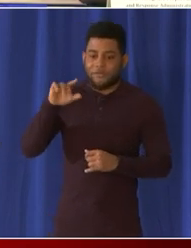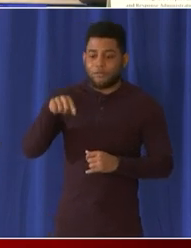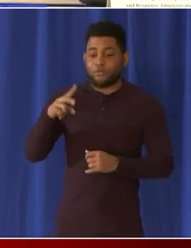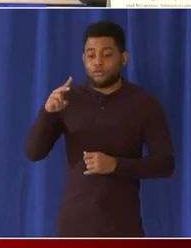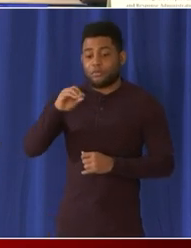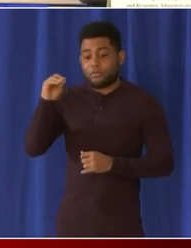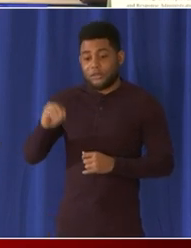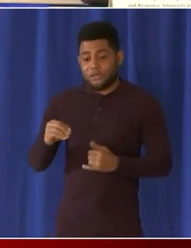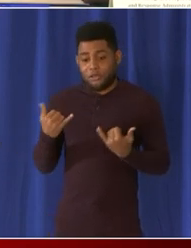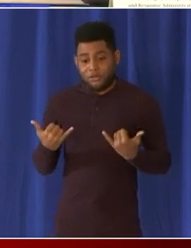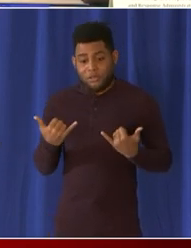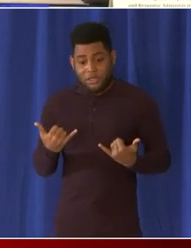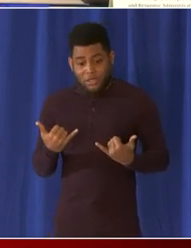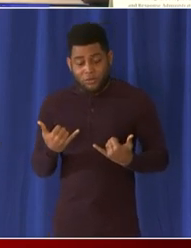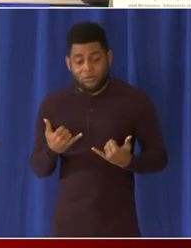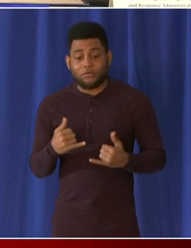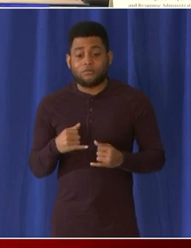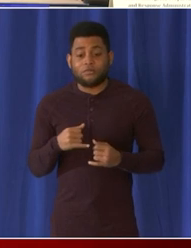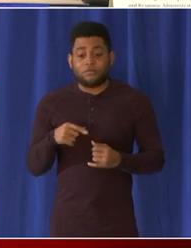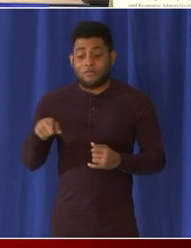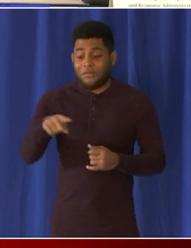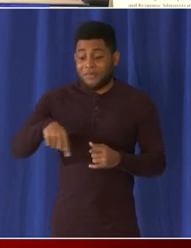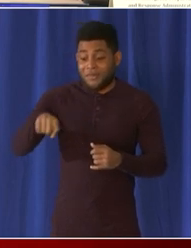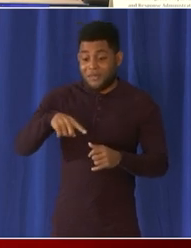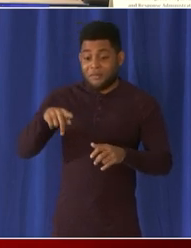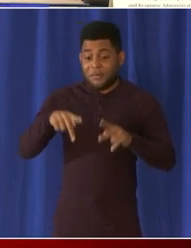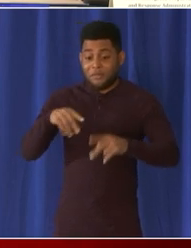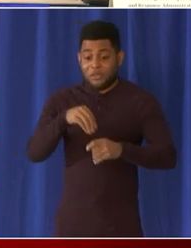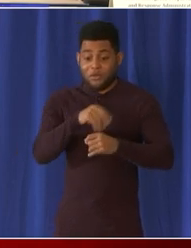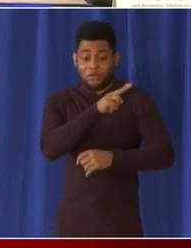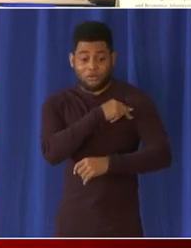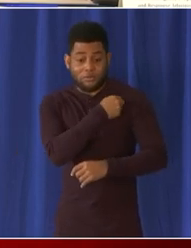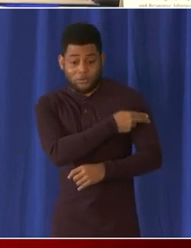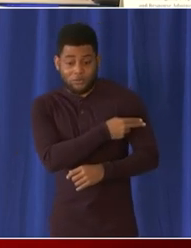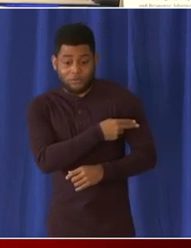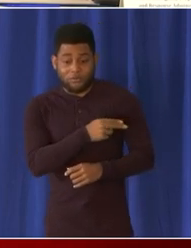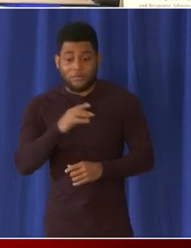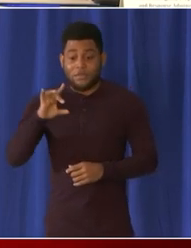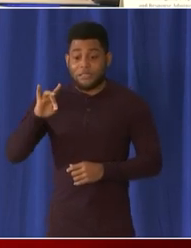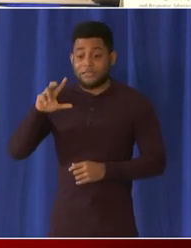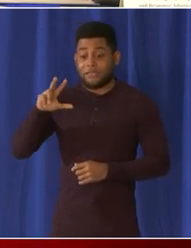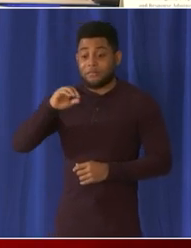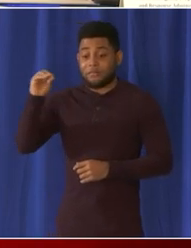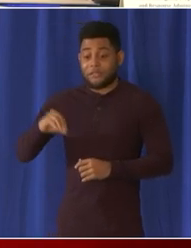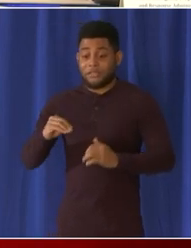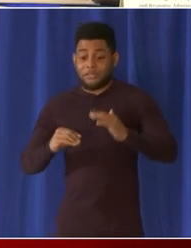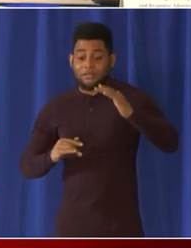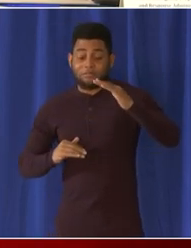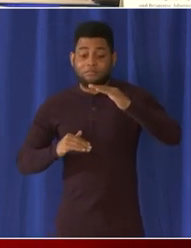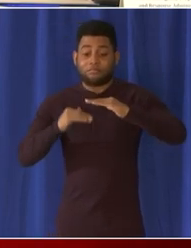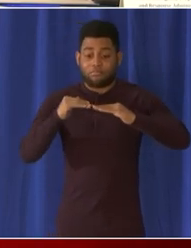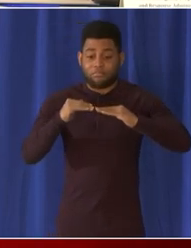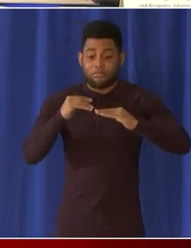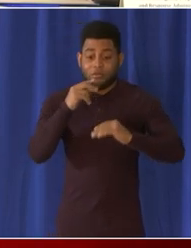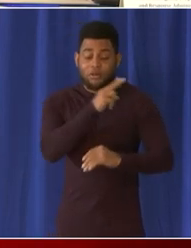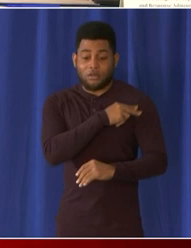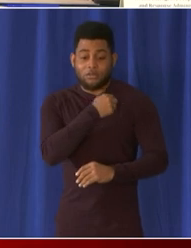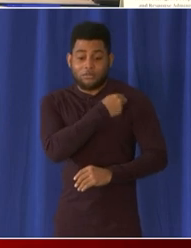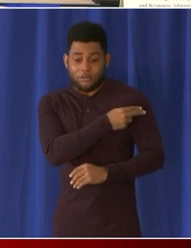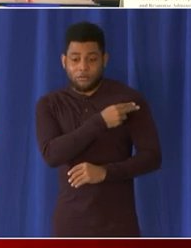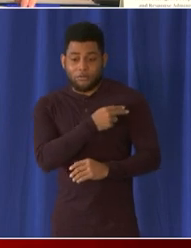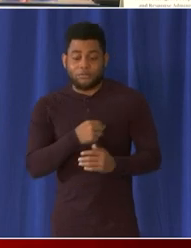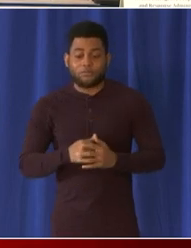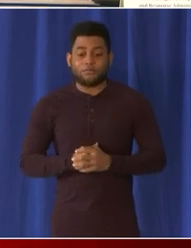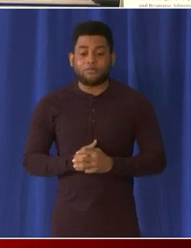5.2 percent of individuals hospitalized and we have 83 percent of our hospital capacity currently occupied.